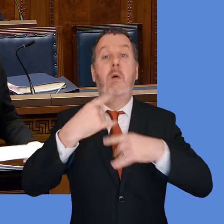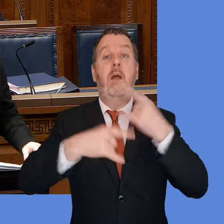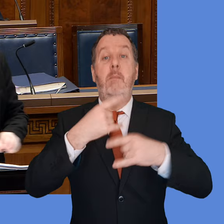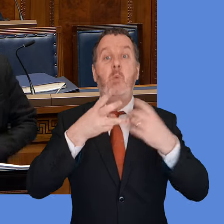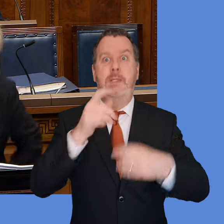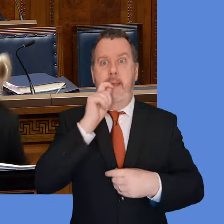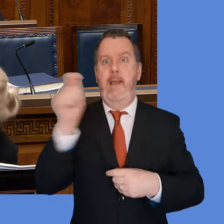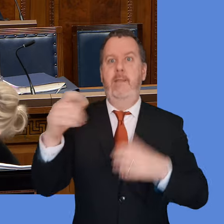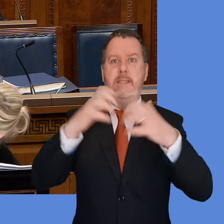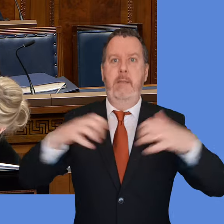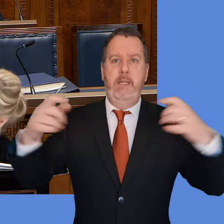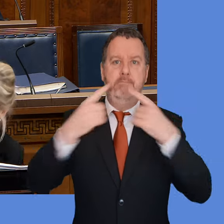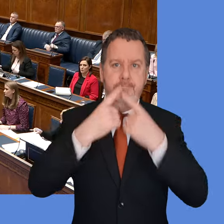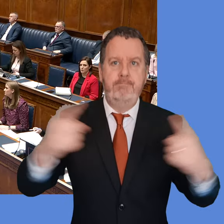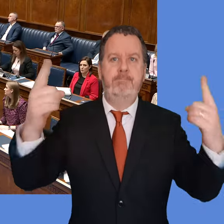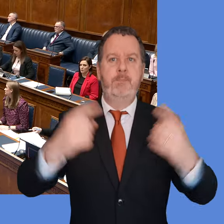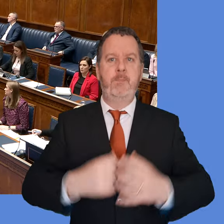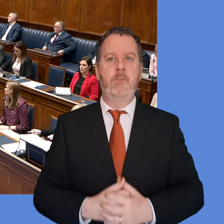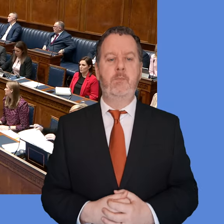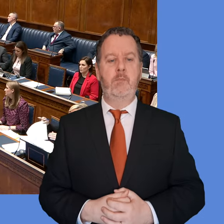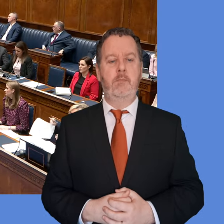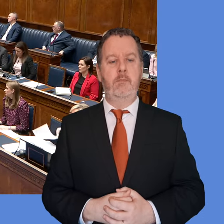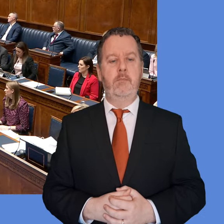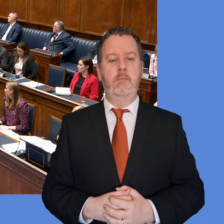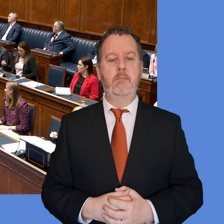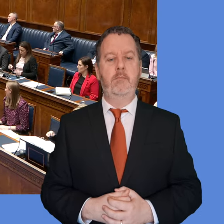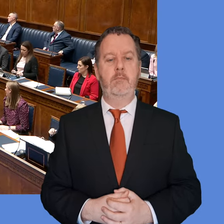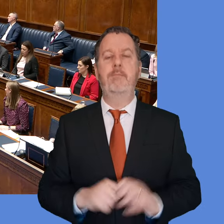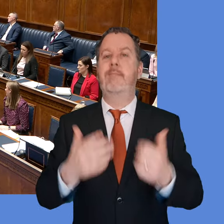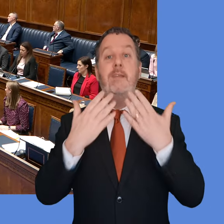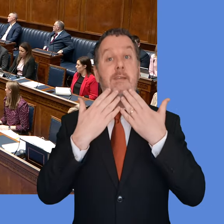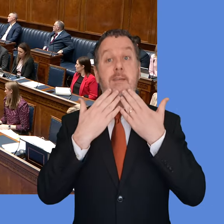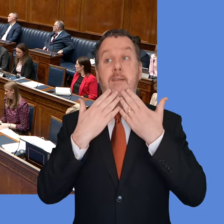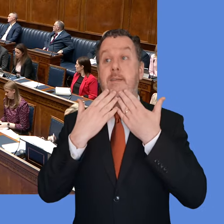exercise. Mr Duggan. Thank you, Mr Speaker.